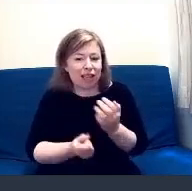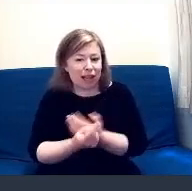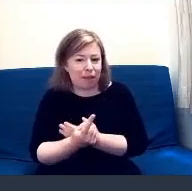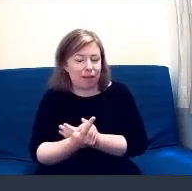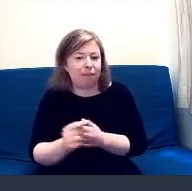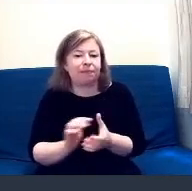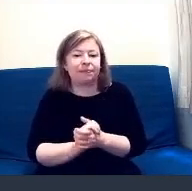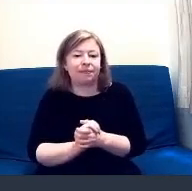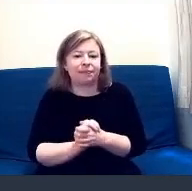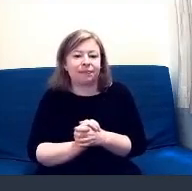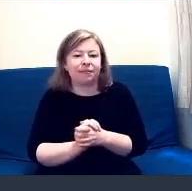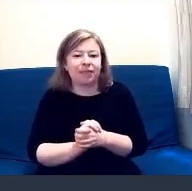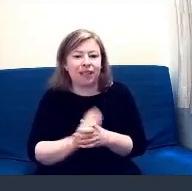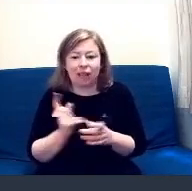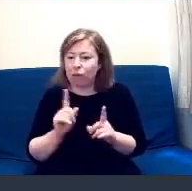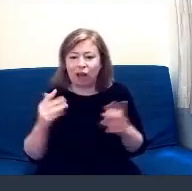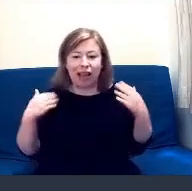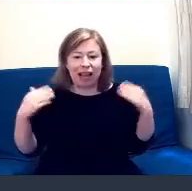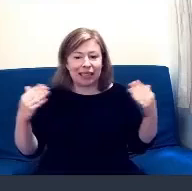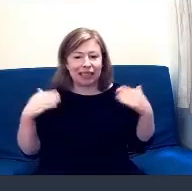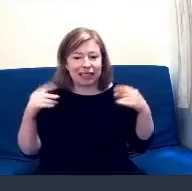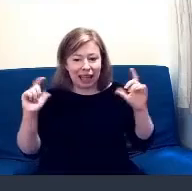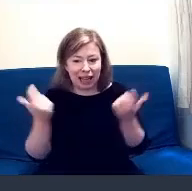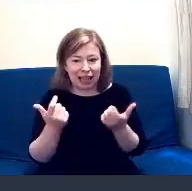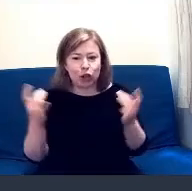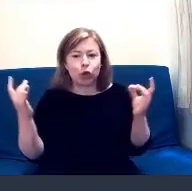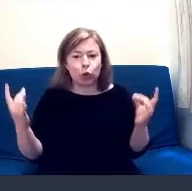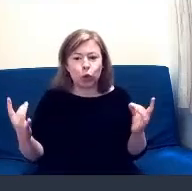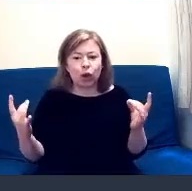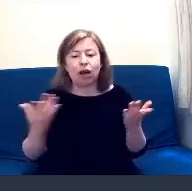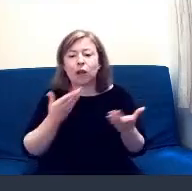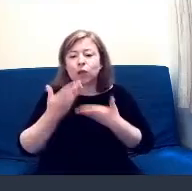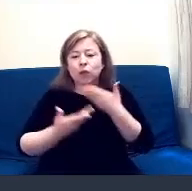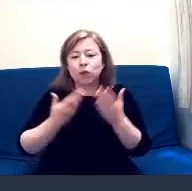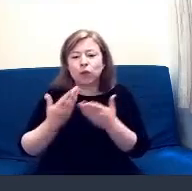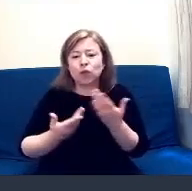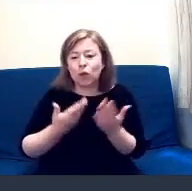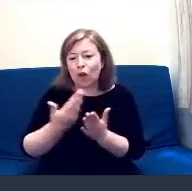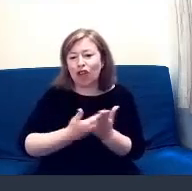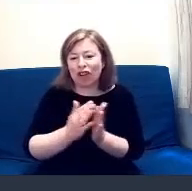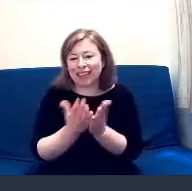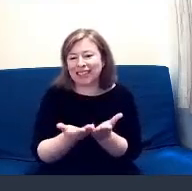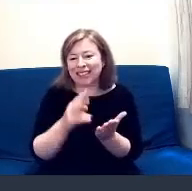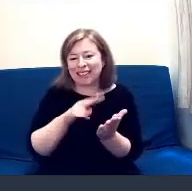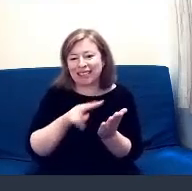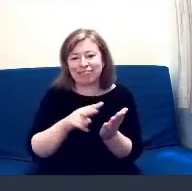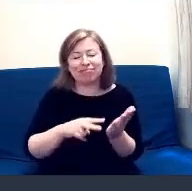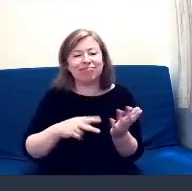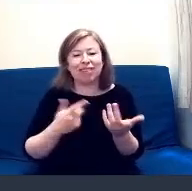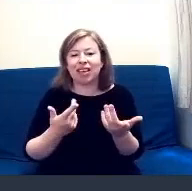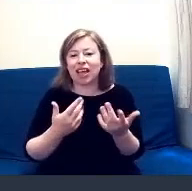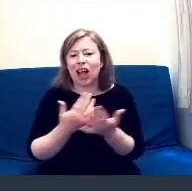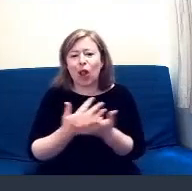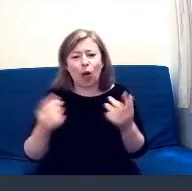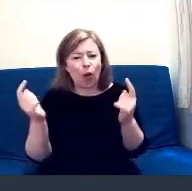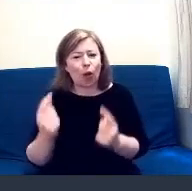had exercise classes, yoga, storytelling. So, it's been very good. Lots of competitions. So,